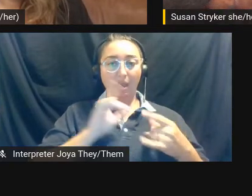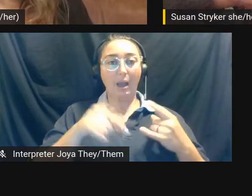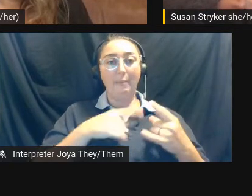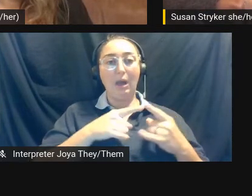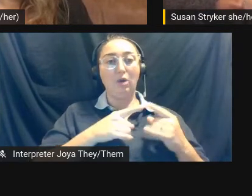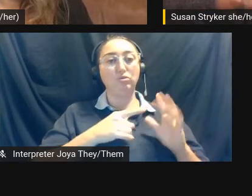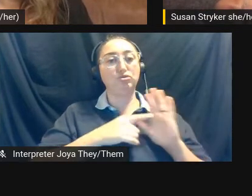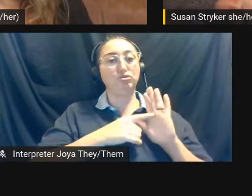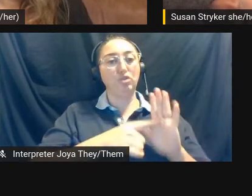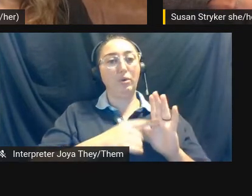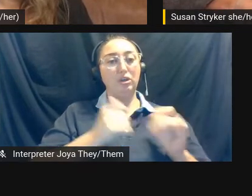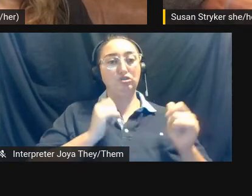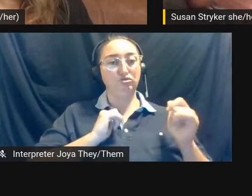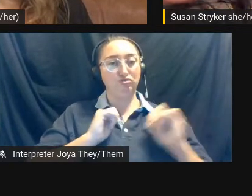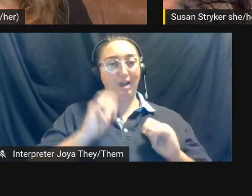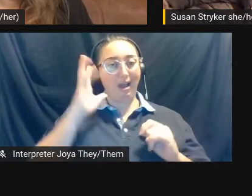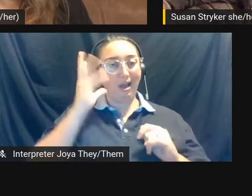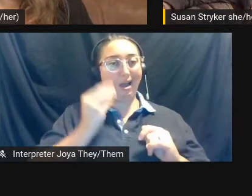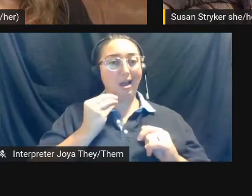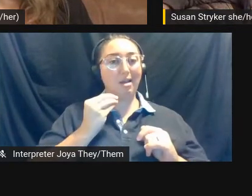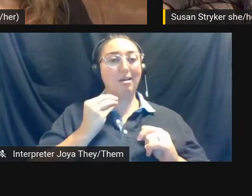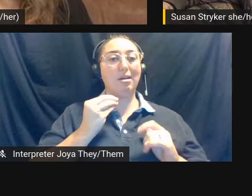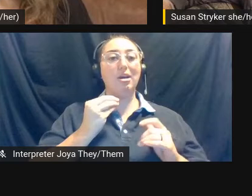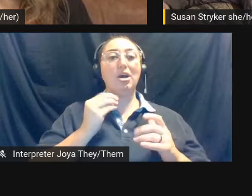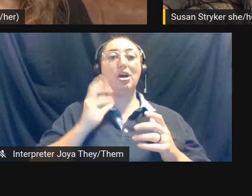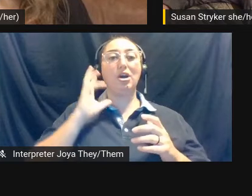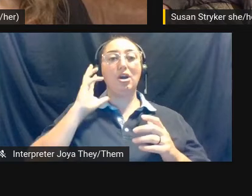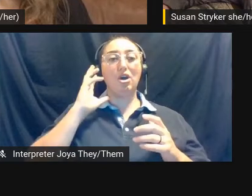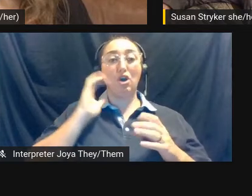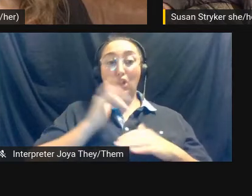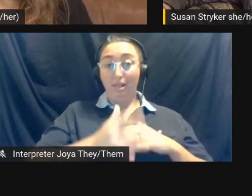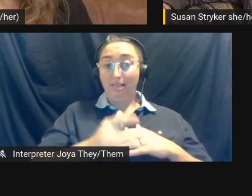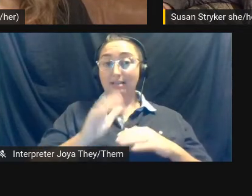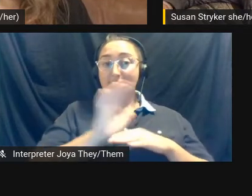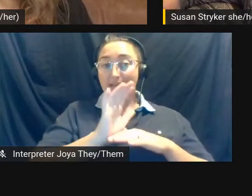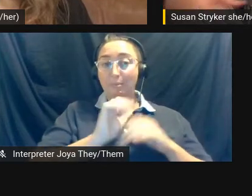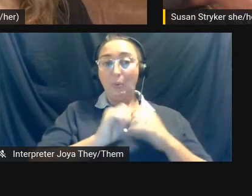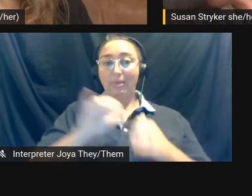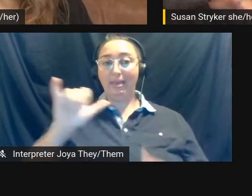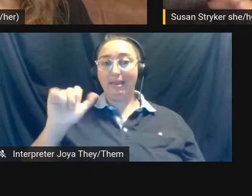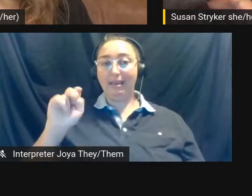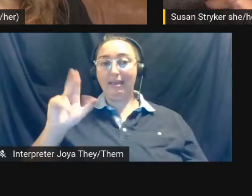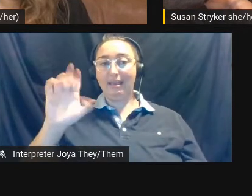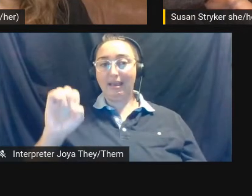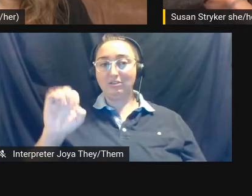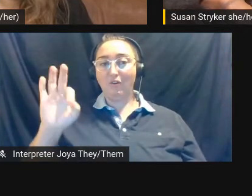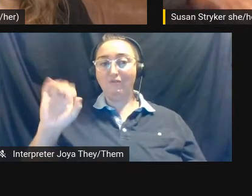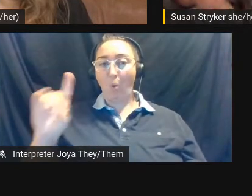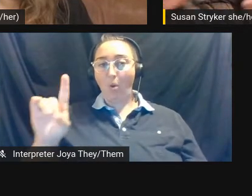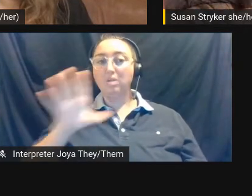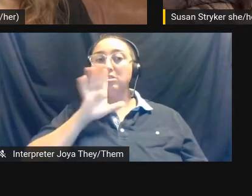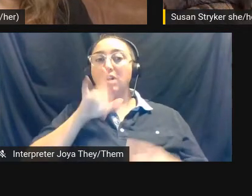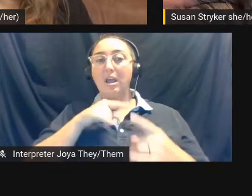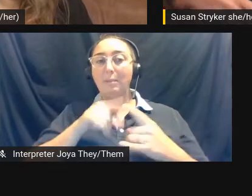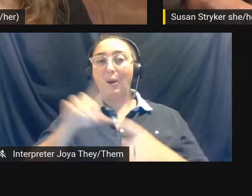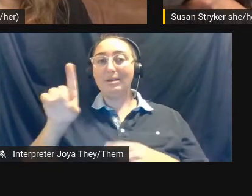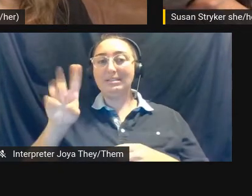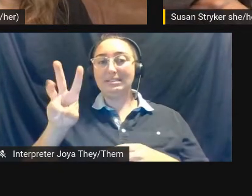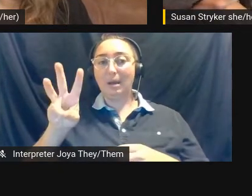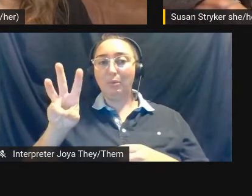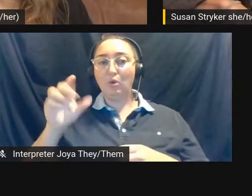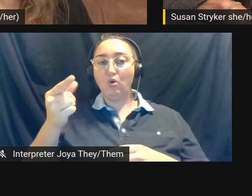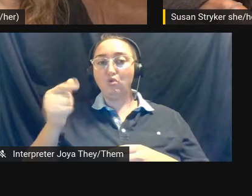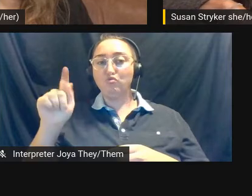in early cinema with Yance Ford talking about, um, D.W. Griffith's racism and with